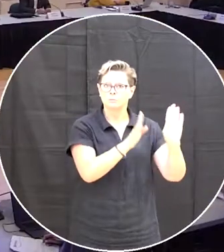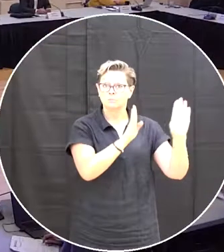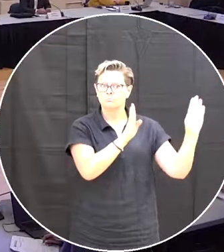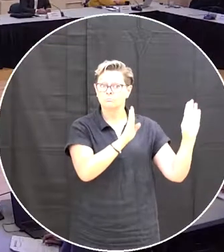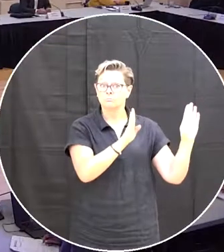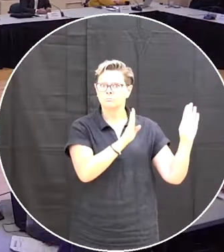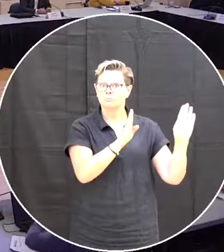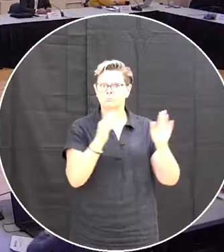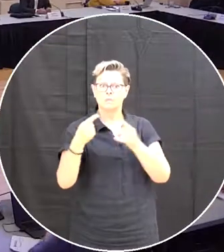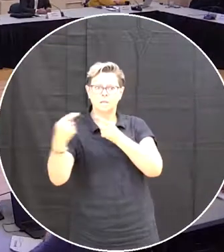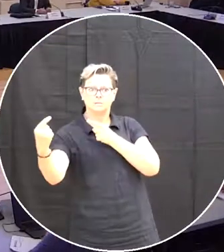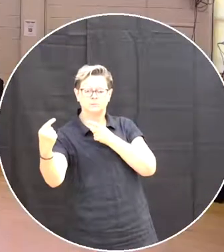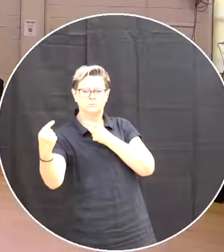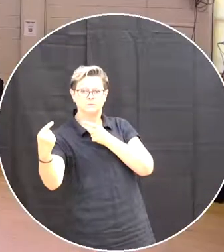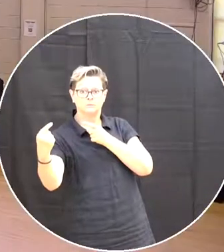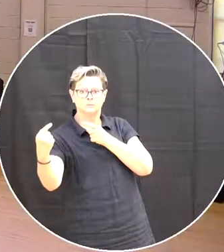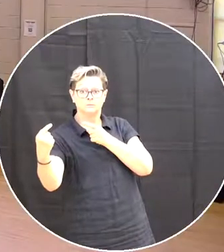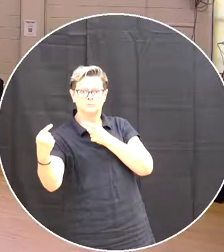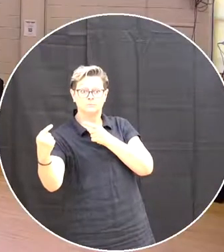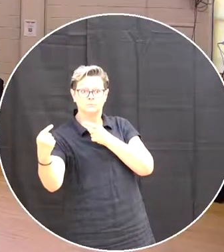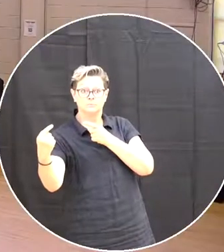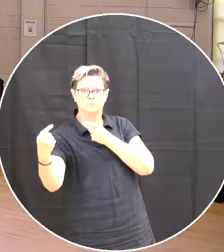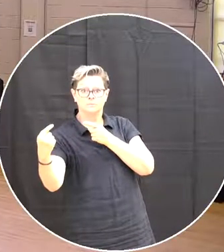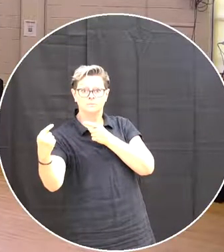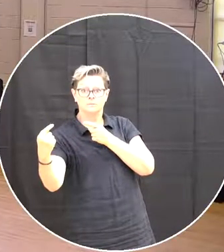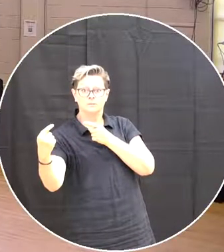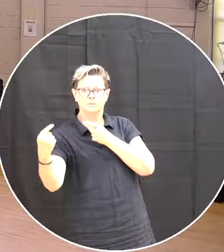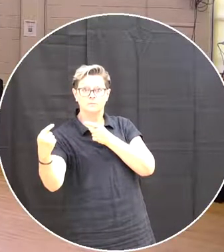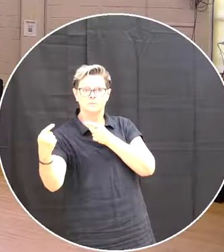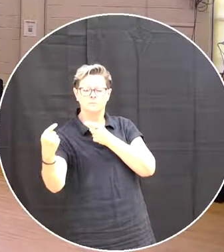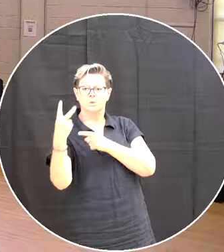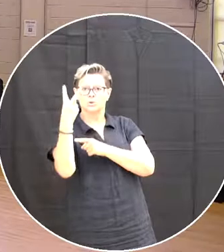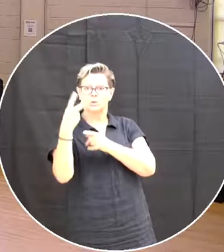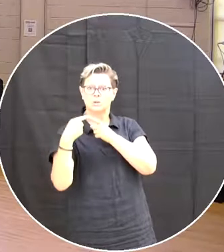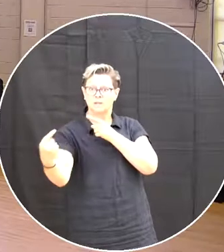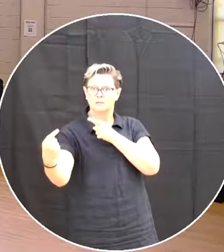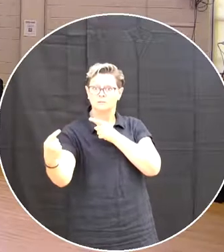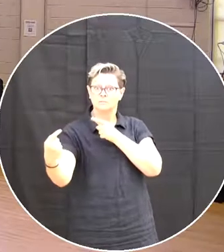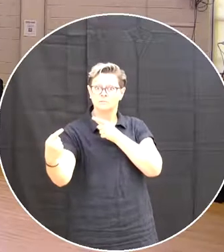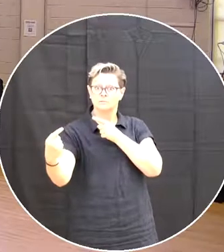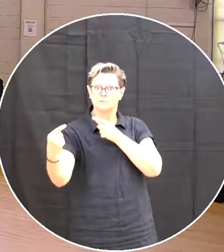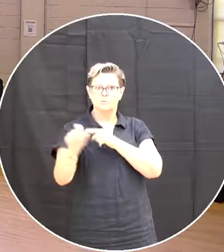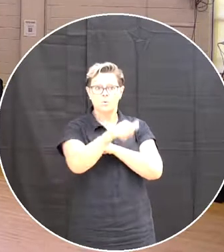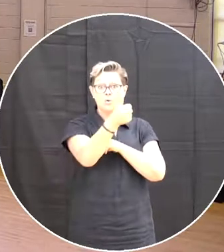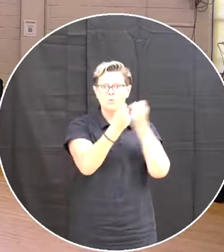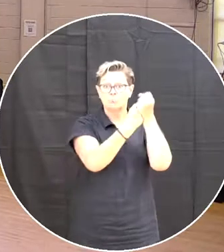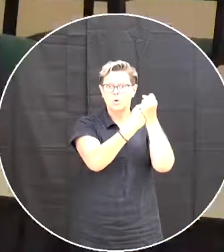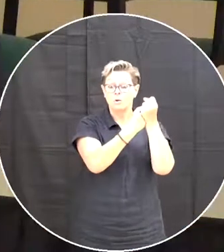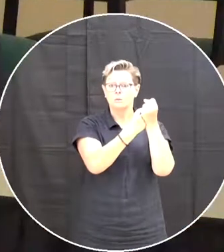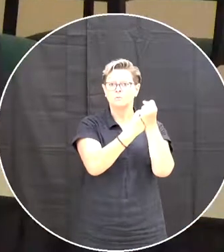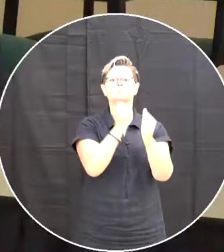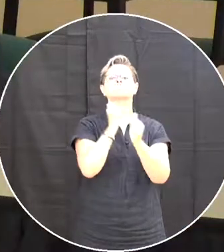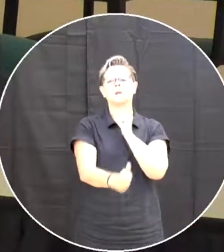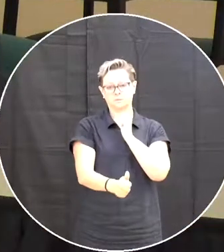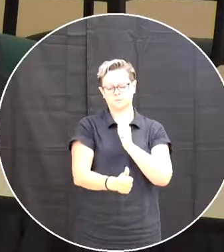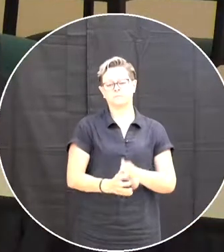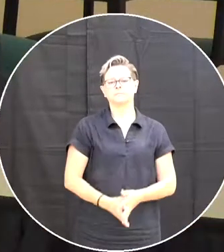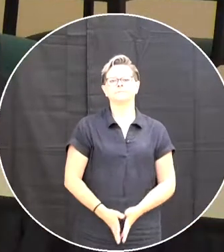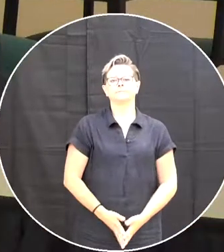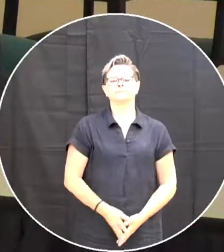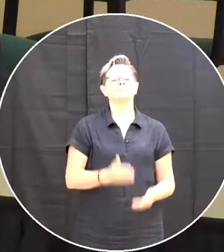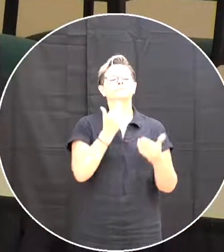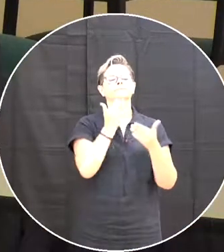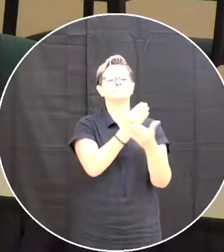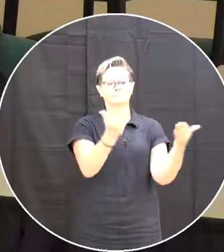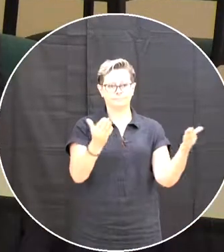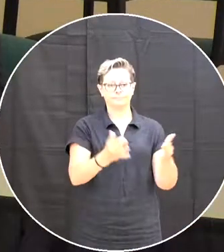those against so two against and the rest of the trustees in four therefore the motion moves forward thank you